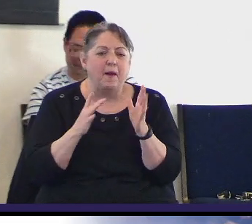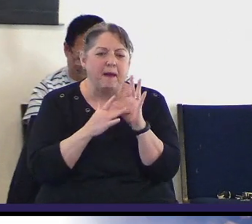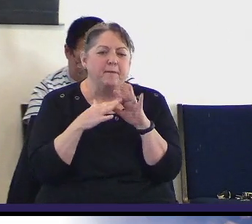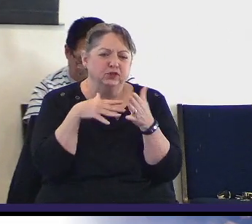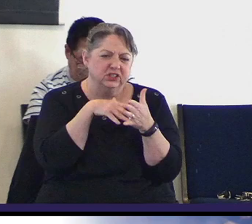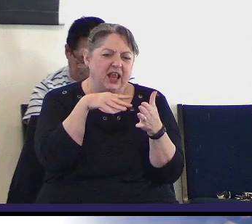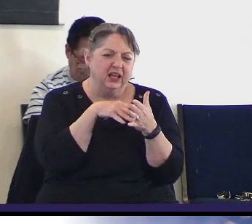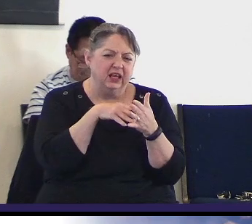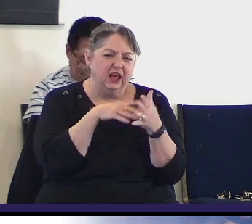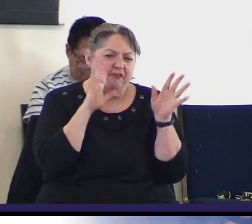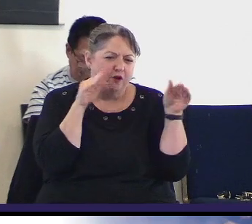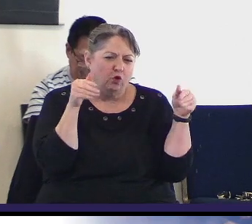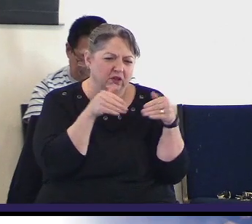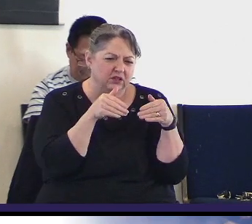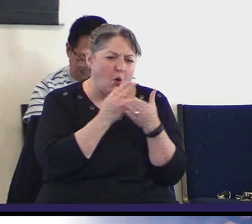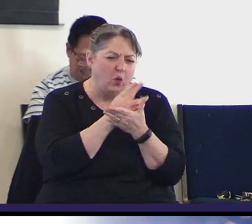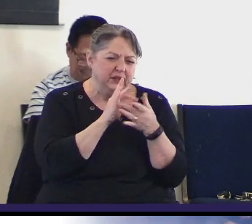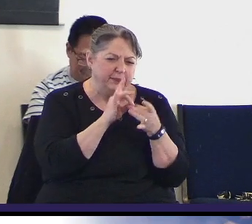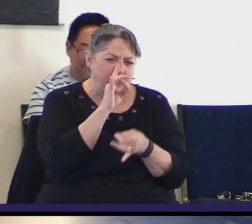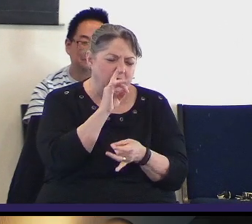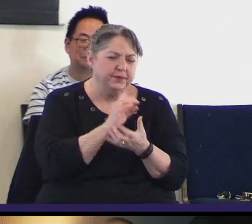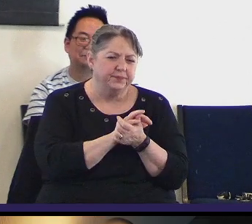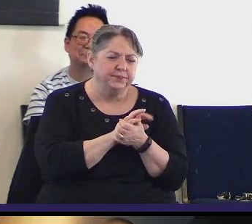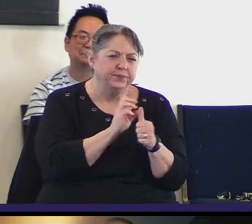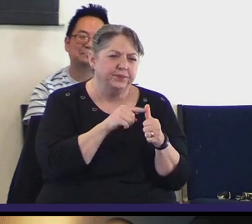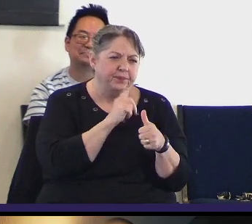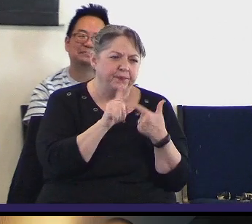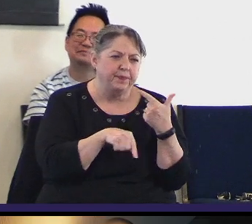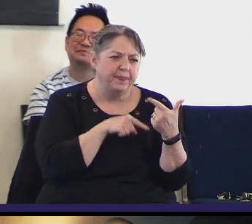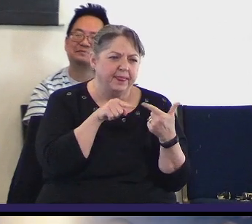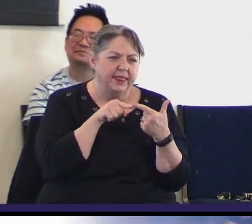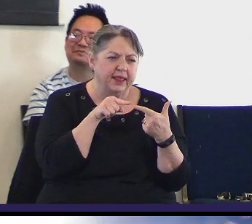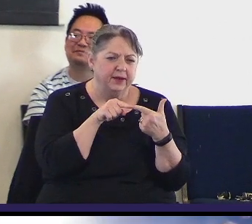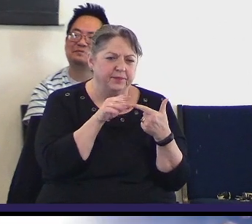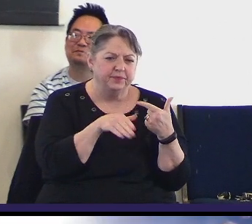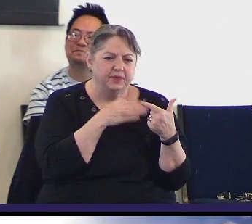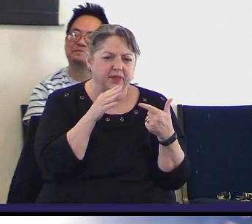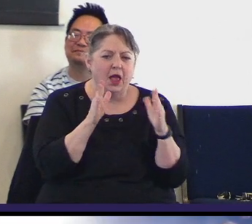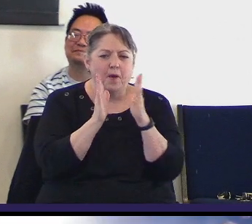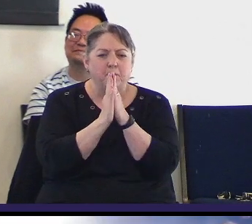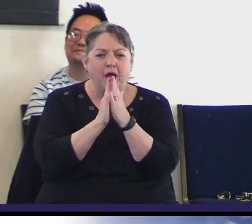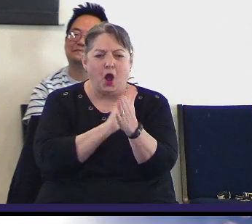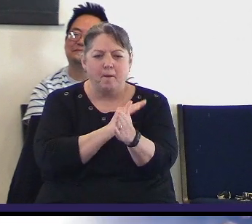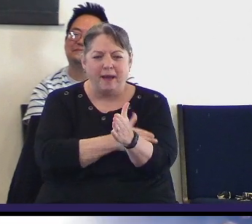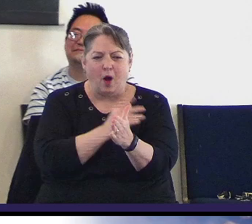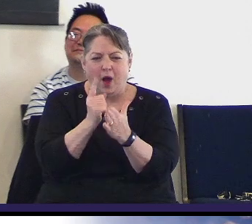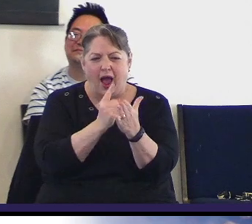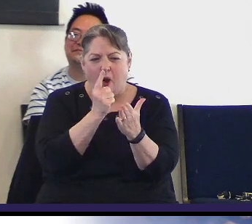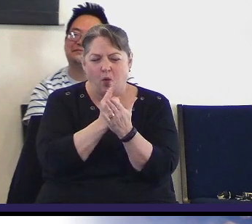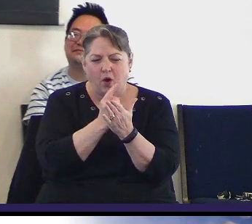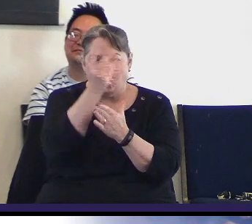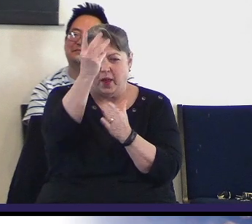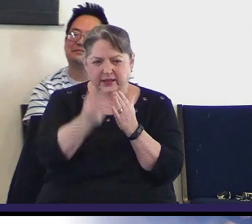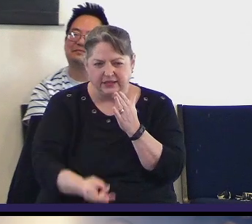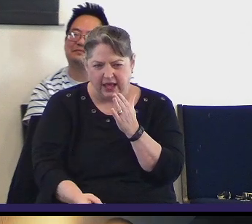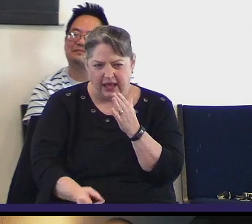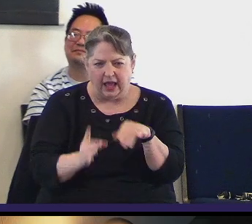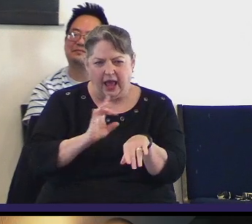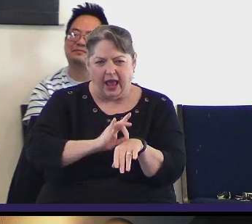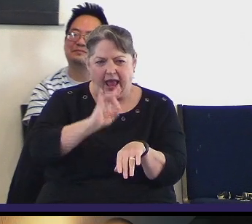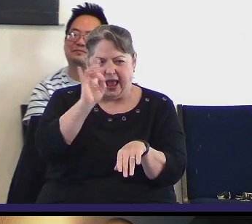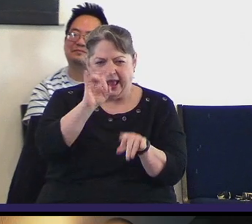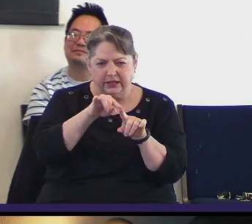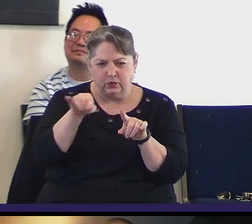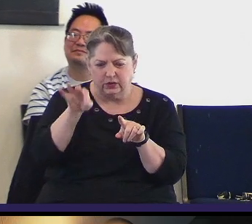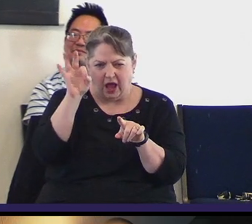Tuesday, okay. Then per power hour is Wednesday at 8 to